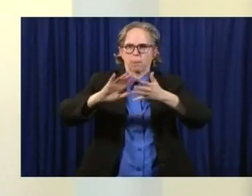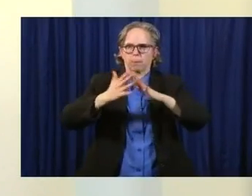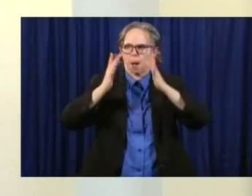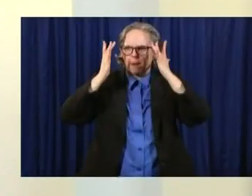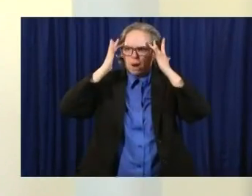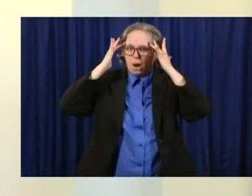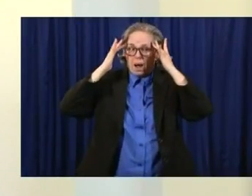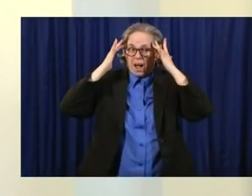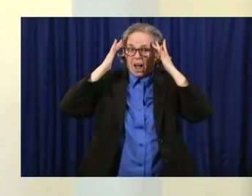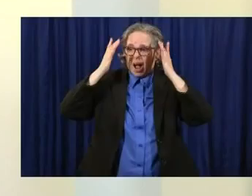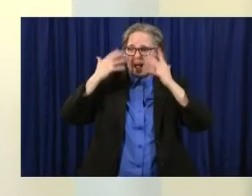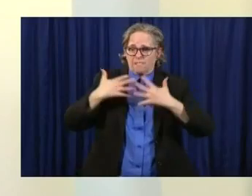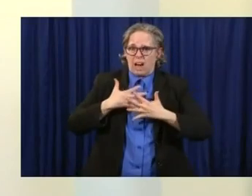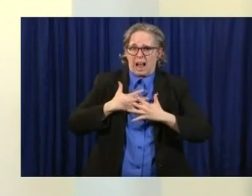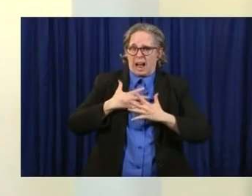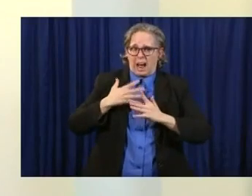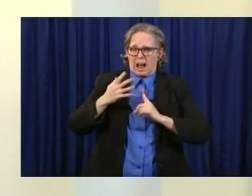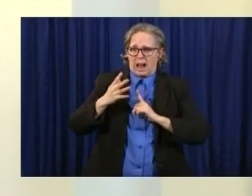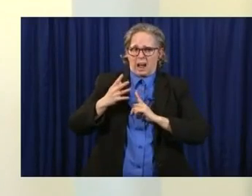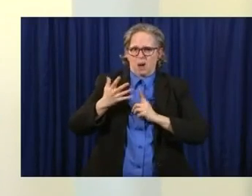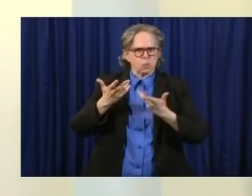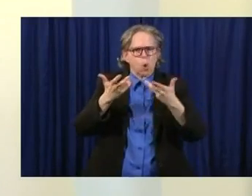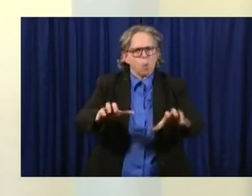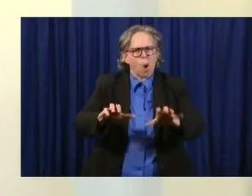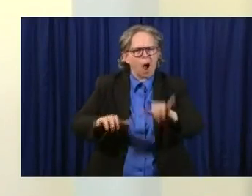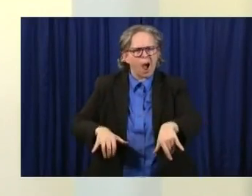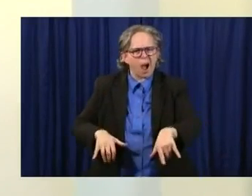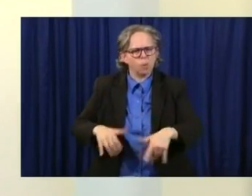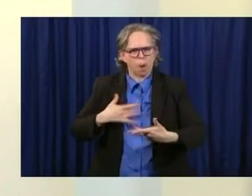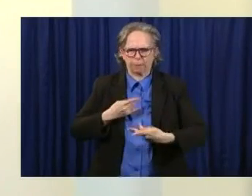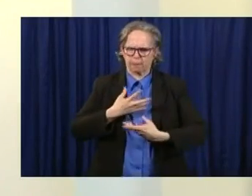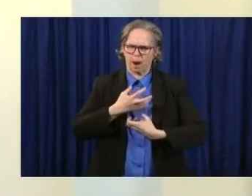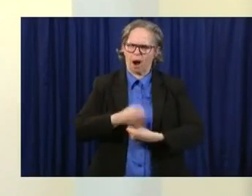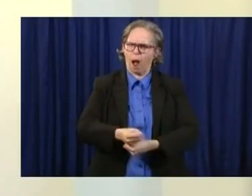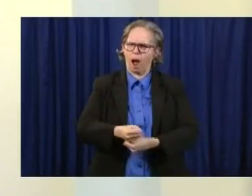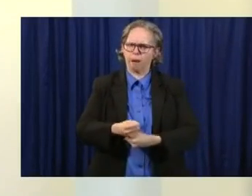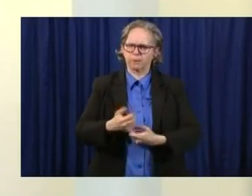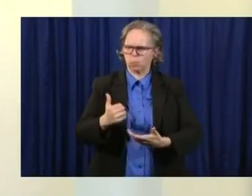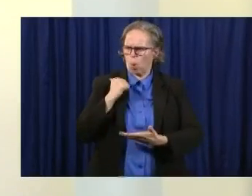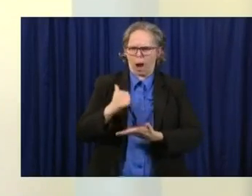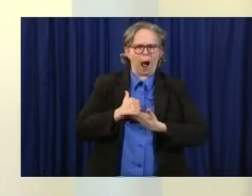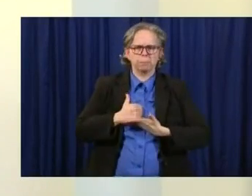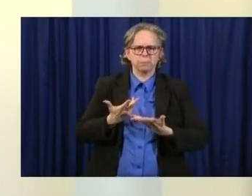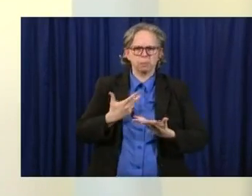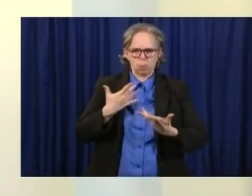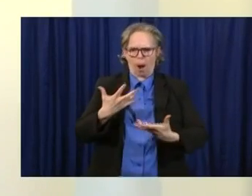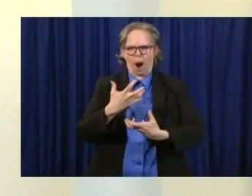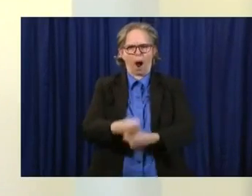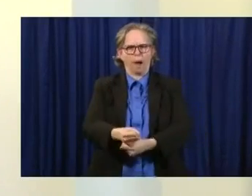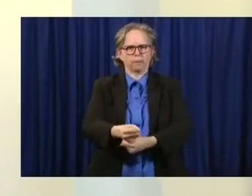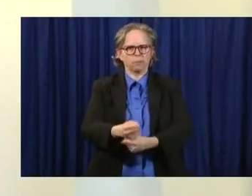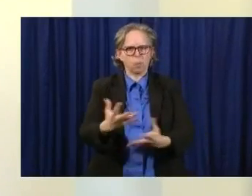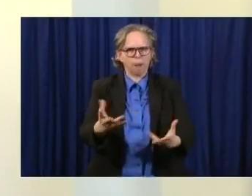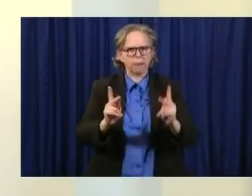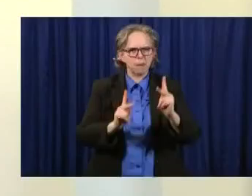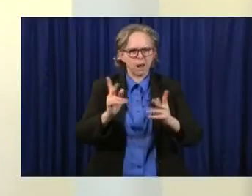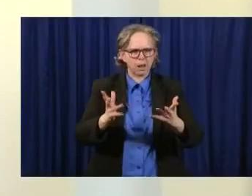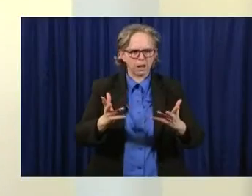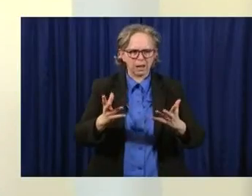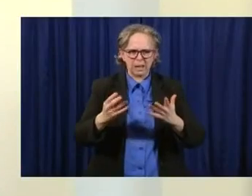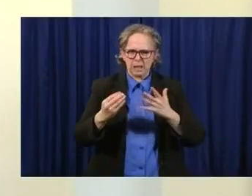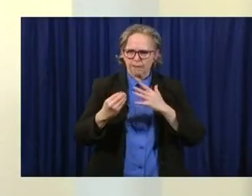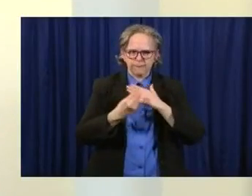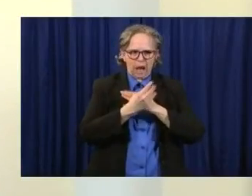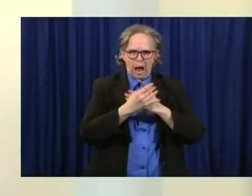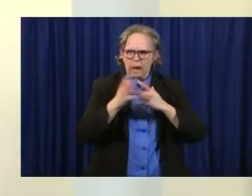to get to a place where we have to be afraid. That's not going to help us move forward. So every advice we're giving from our health department, from the